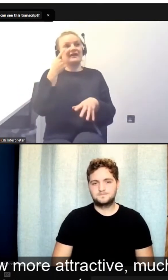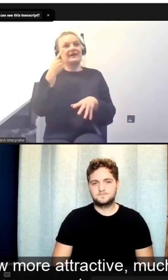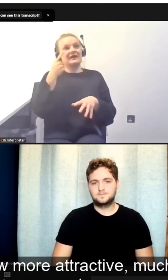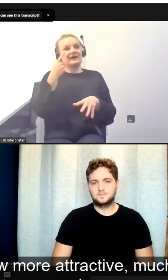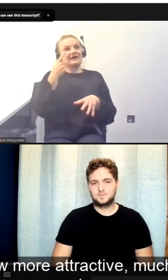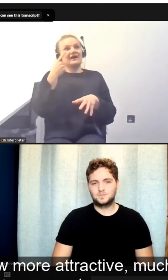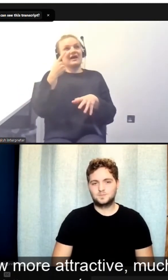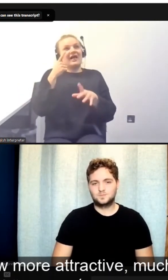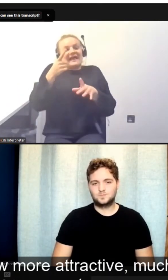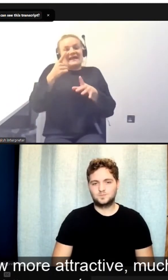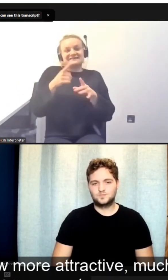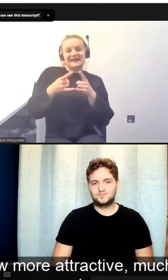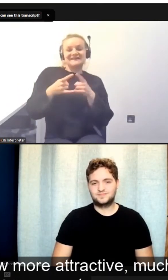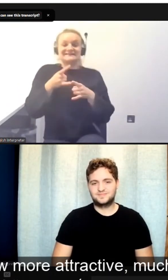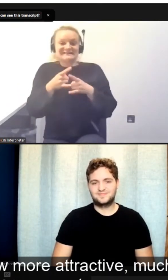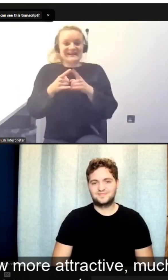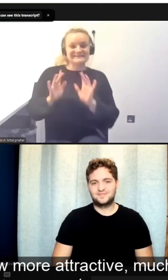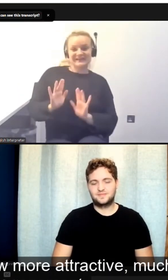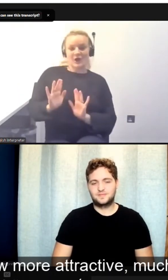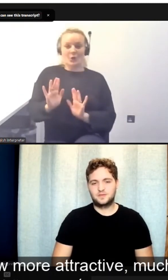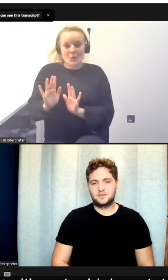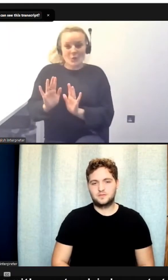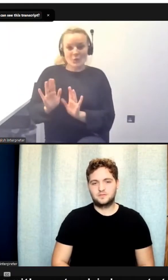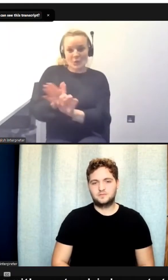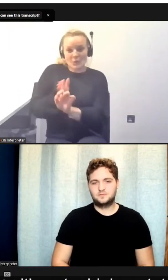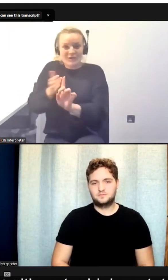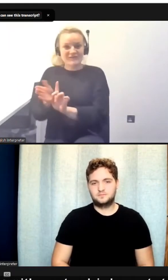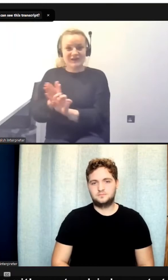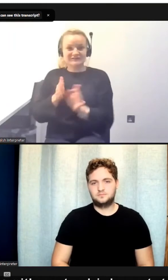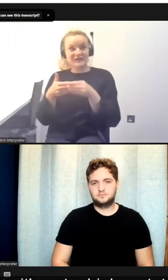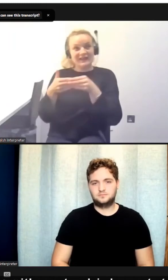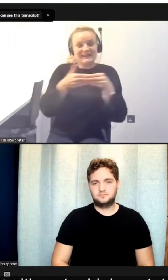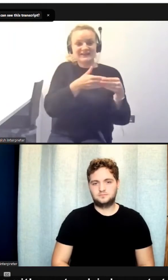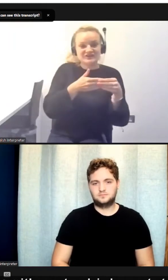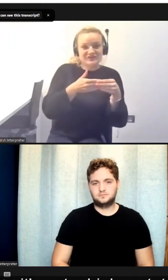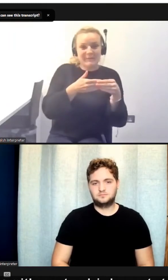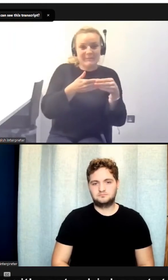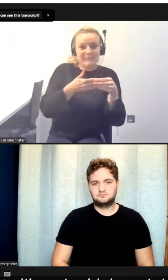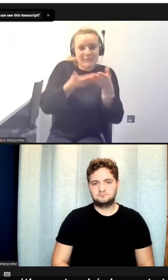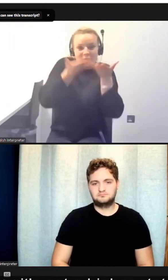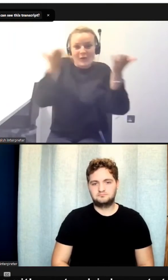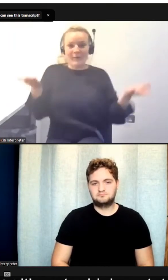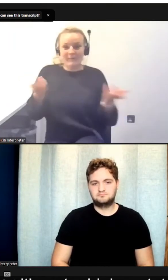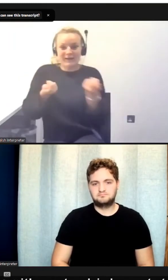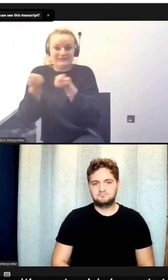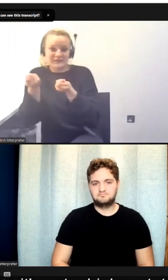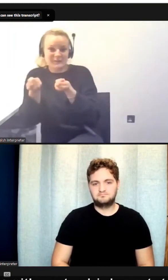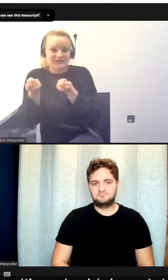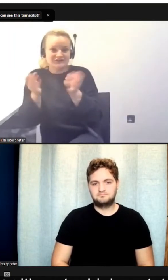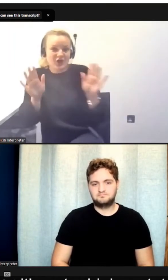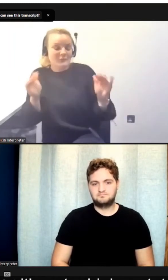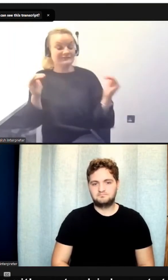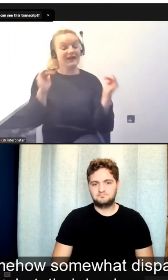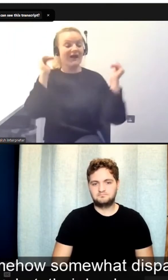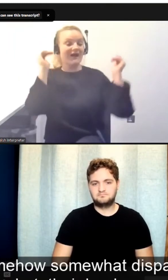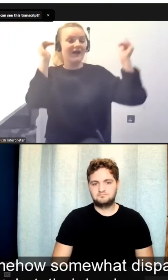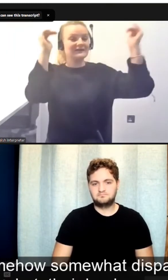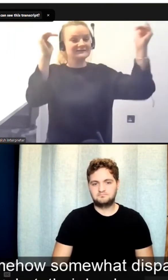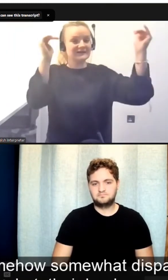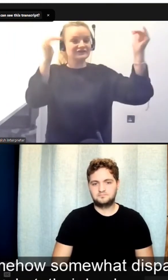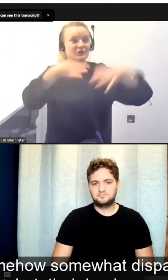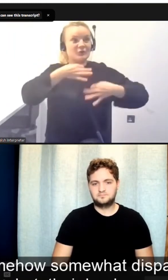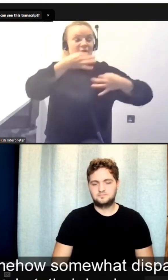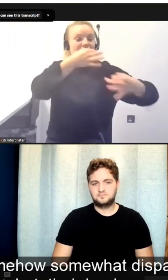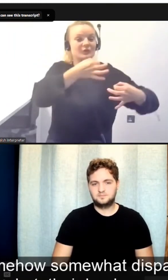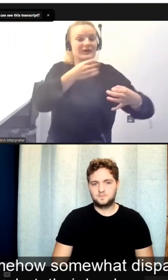how much sexier leadership is the management. So it's this is sometimes somehow it's got a higher status. So to call